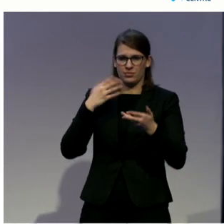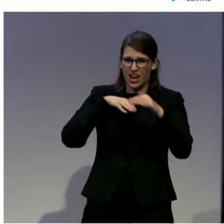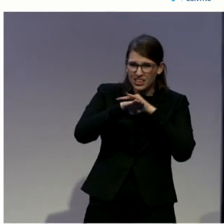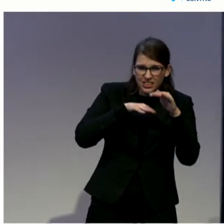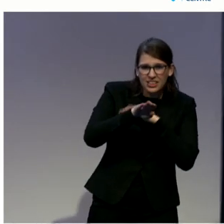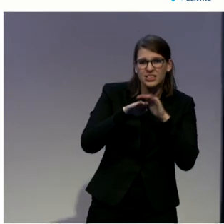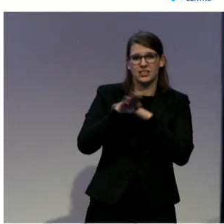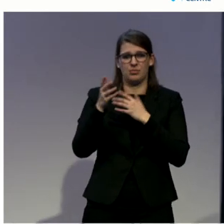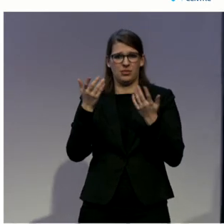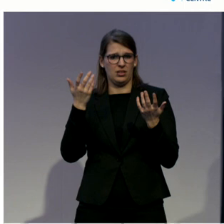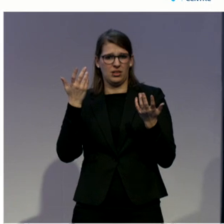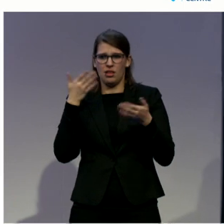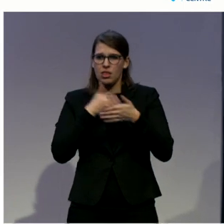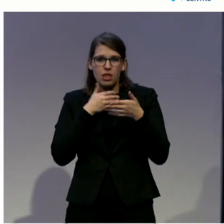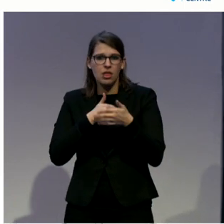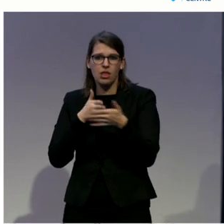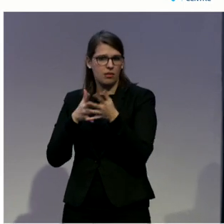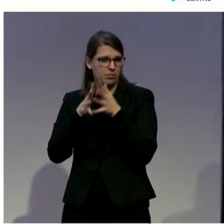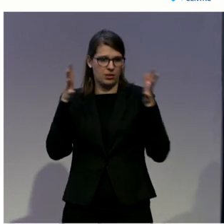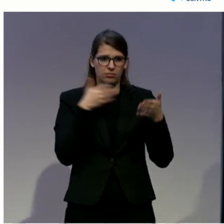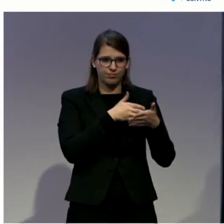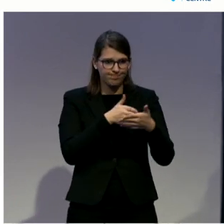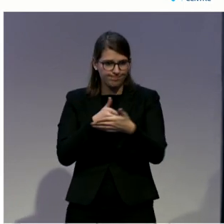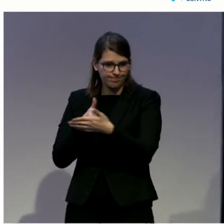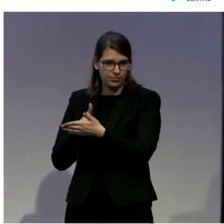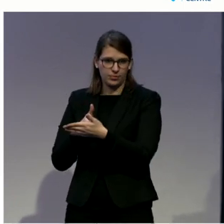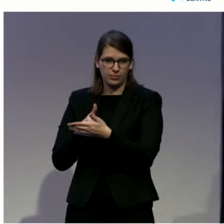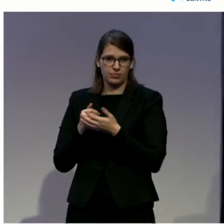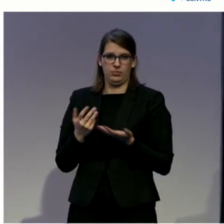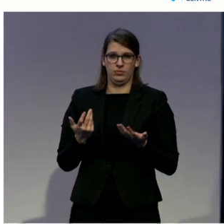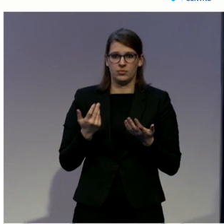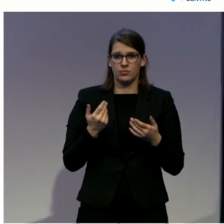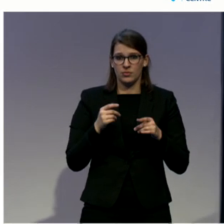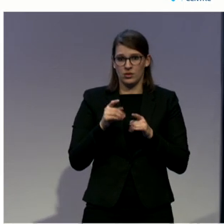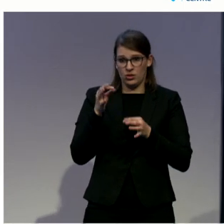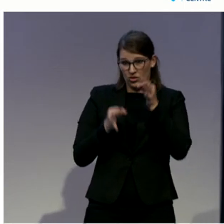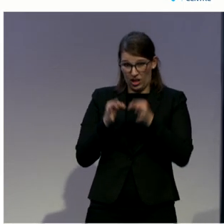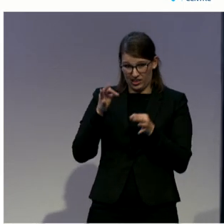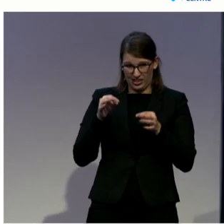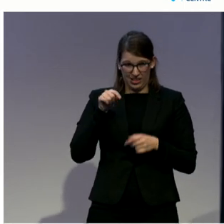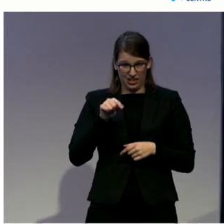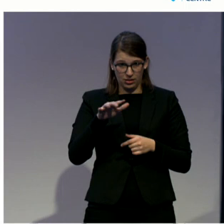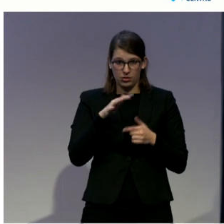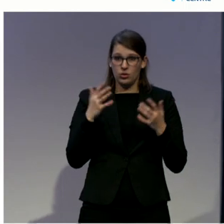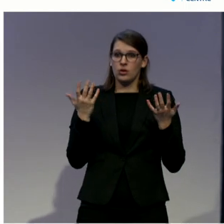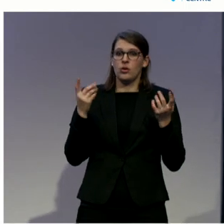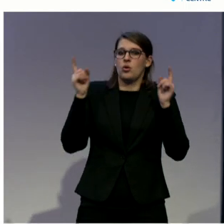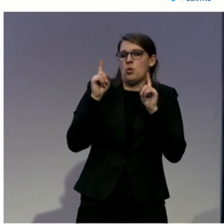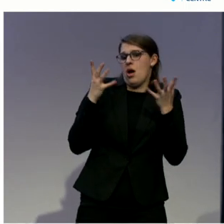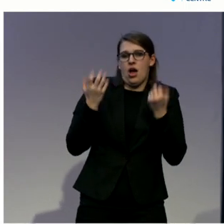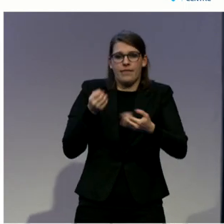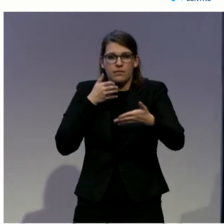Barriers to access to justice and legal proceedings cover criminal, civil, and administrative matters. In respect of criminal